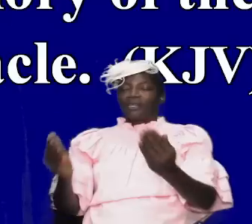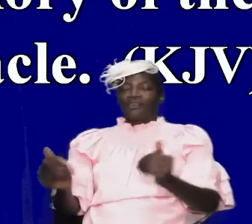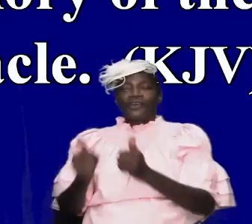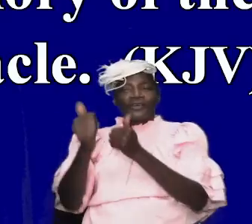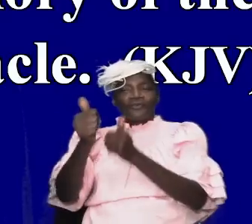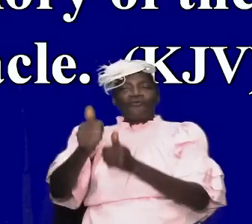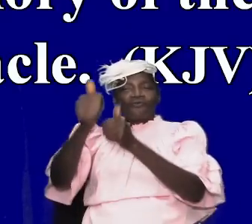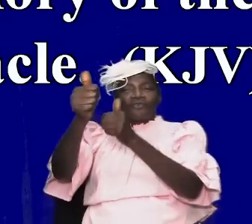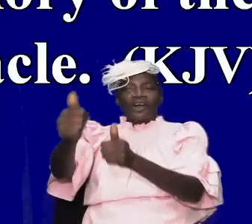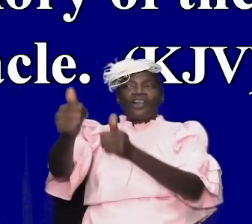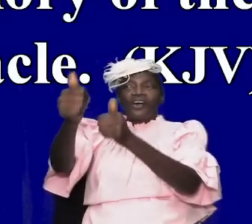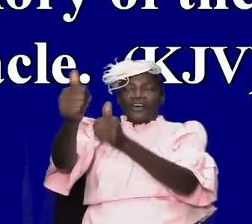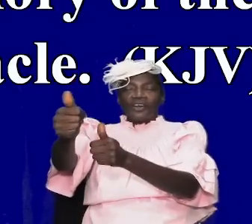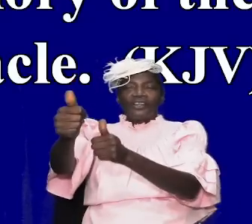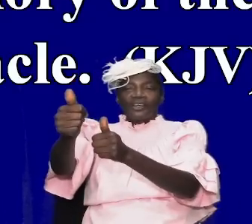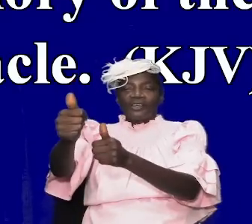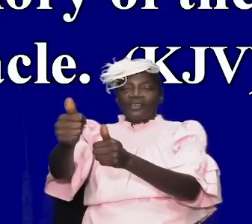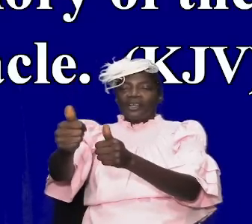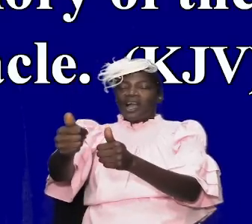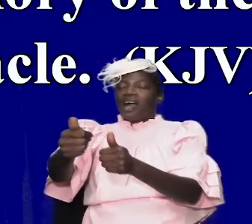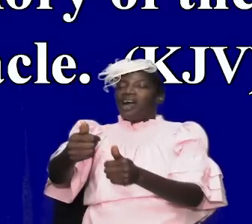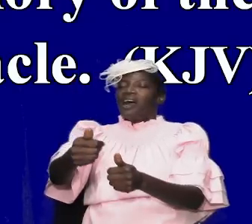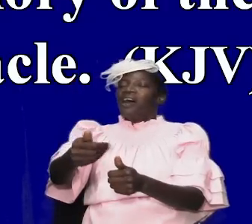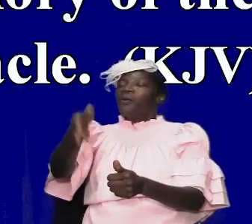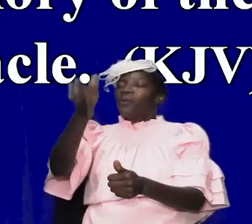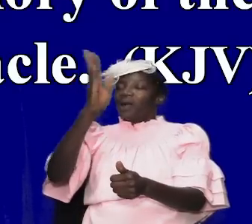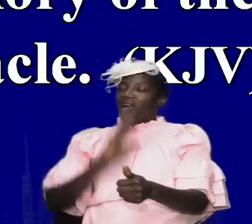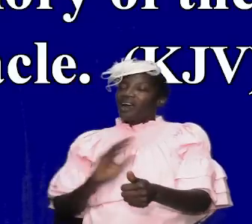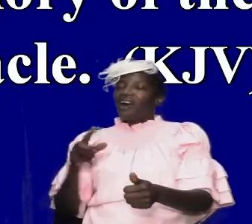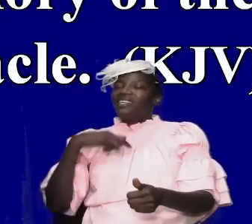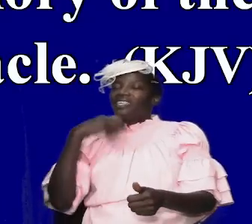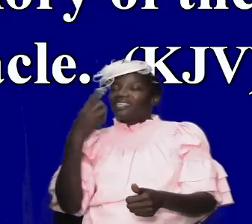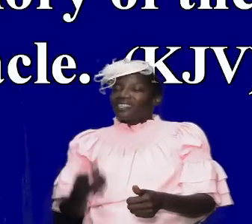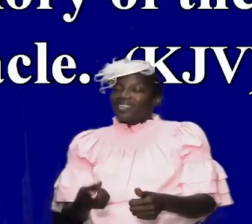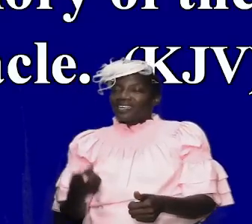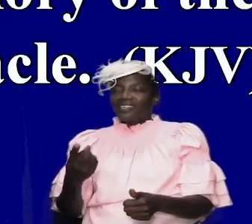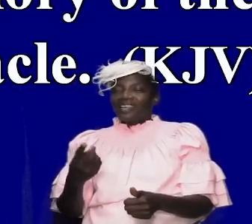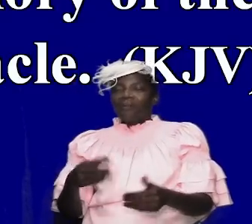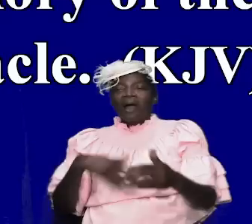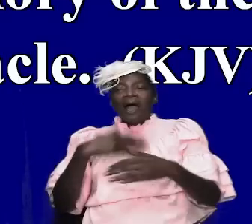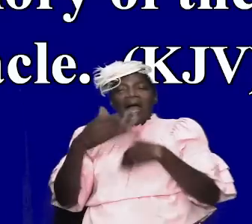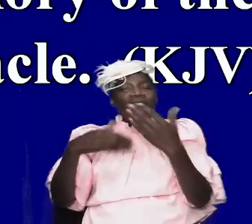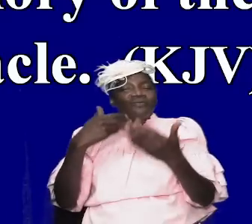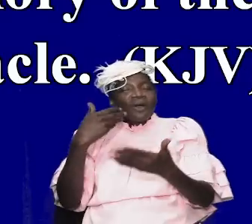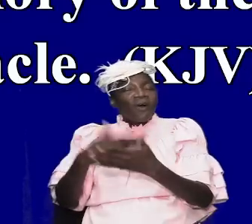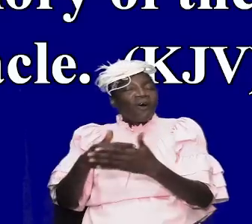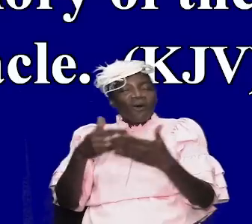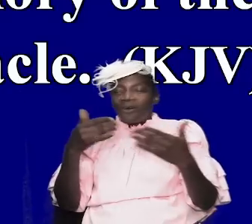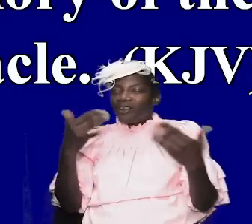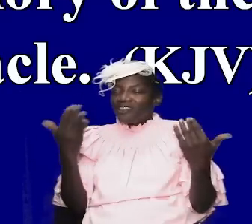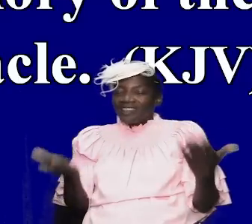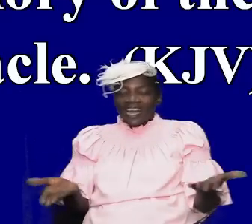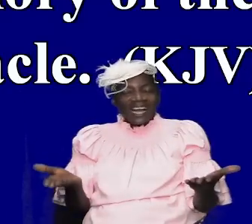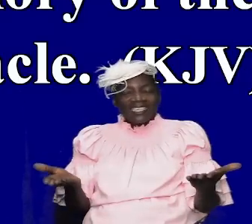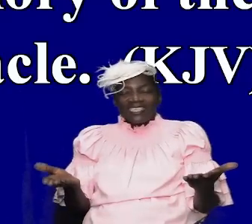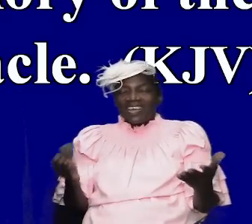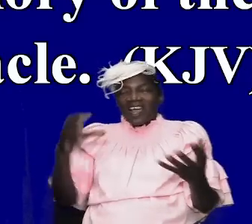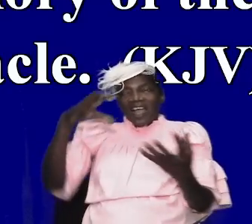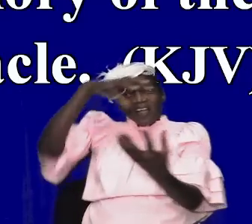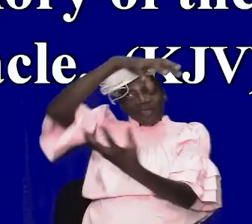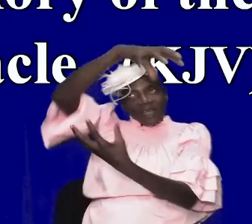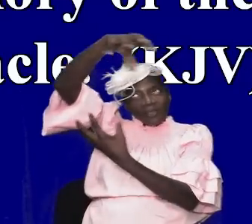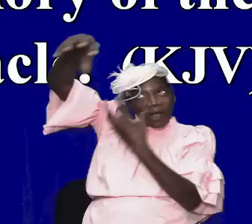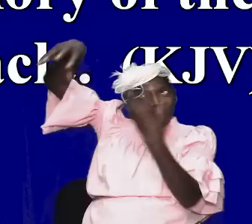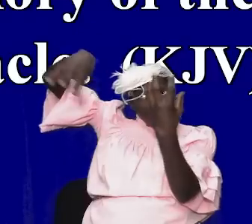thing done according to the instructions that god gave after all of that then the cloud